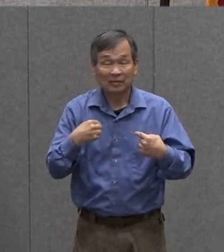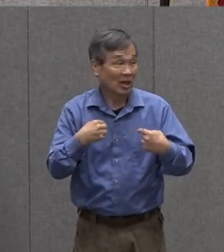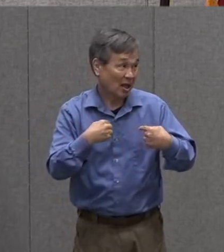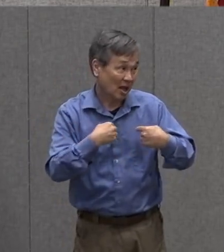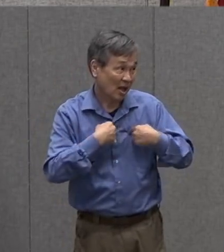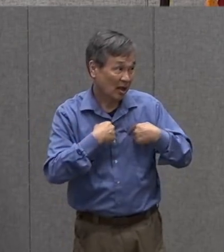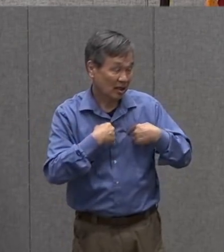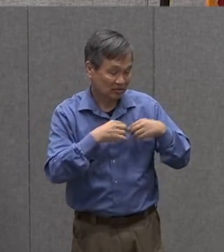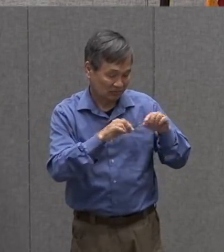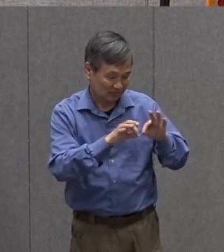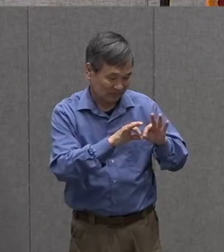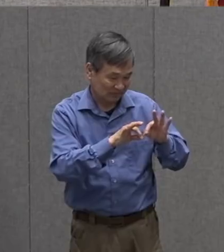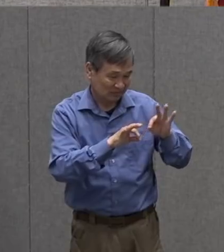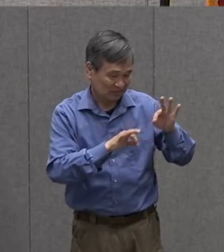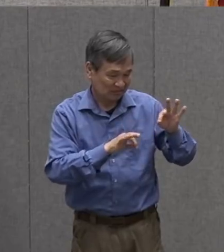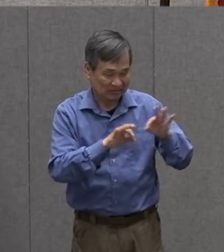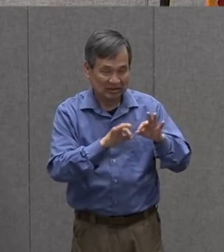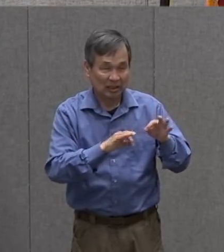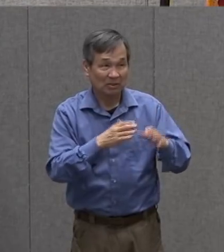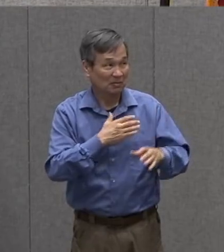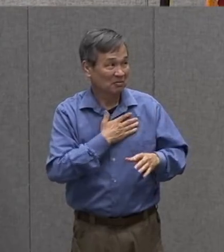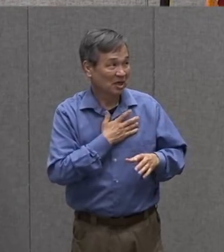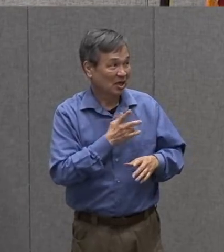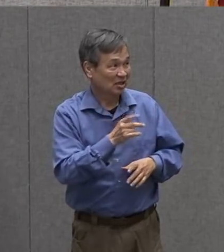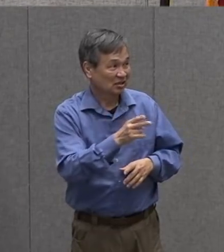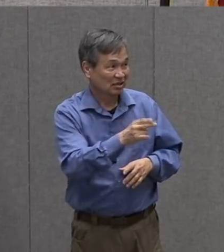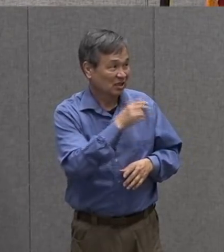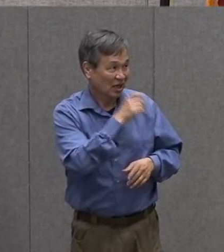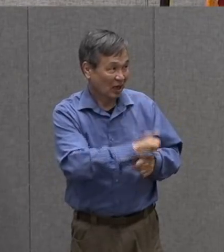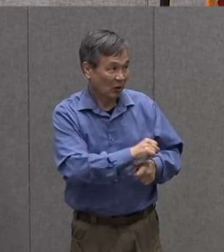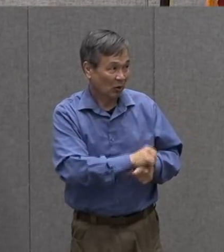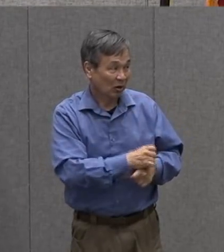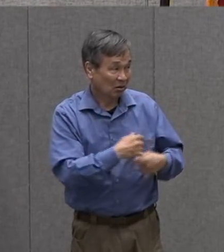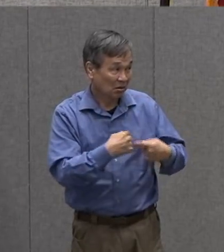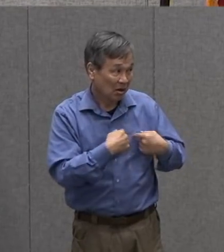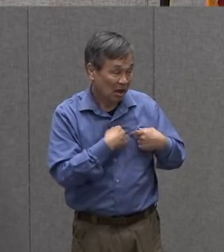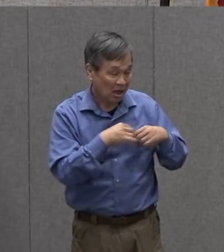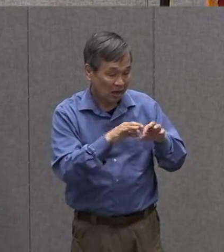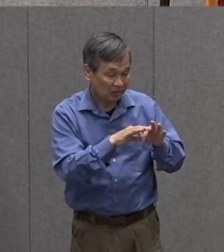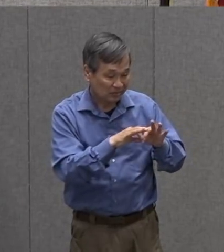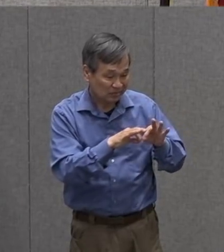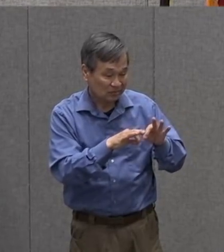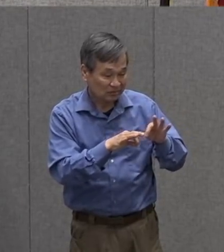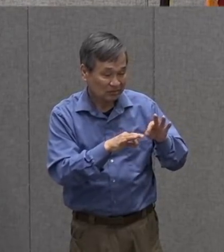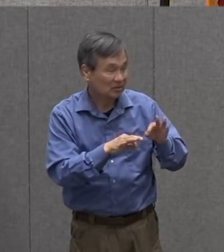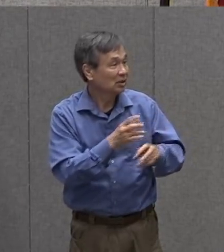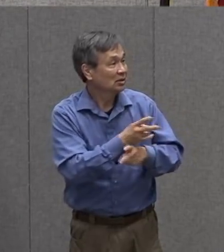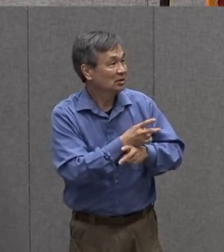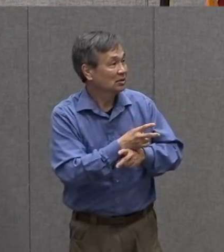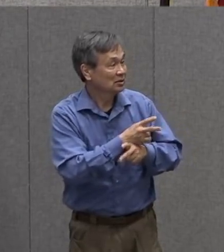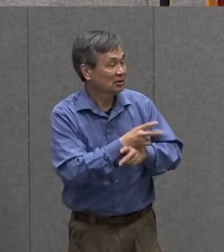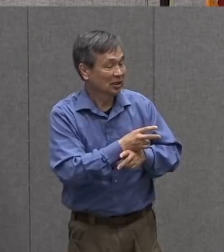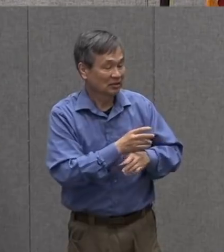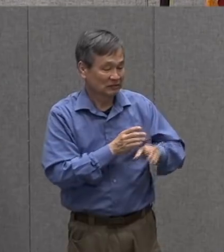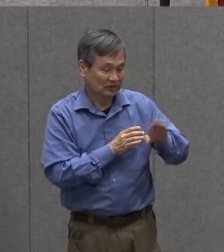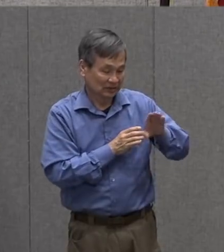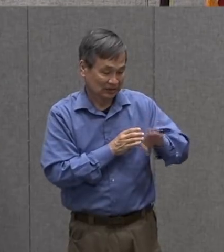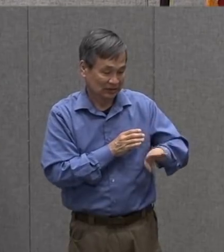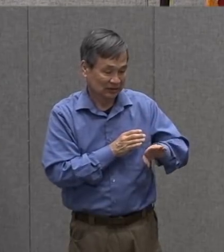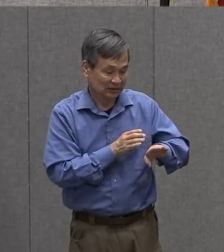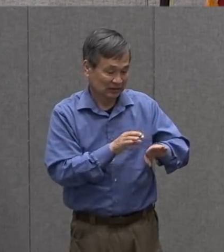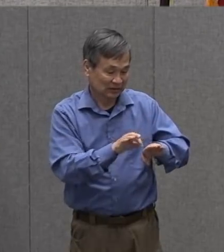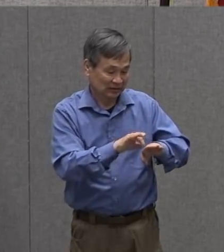have a pair of scissors they're not working real well yeah so i'm tearing mine so i just had to make sure that the crease was really really